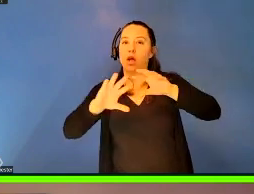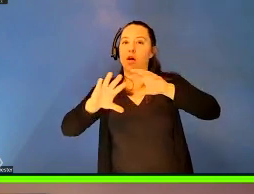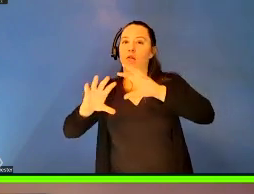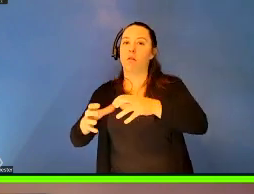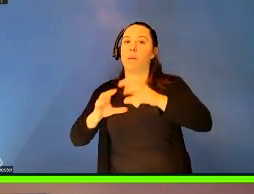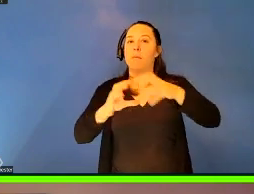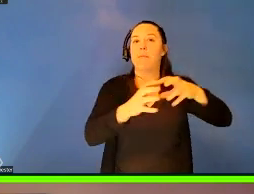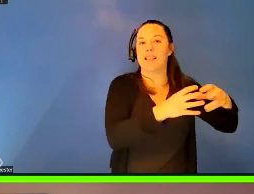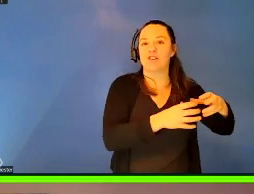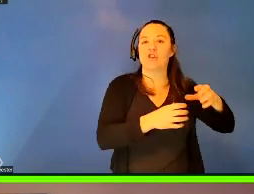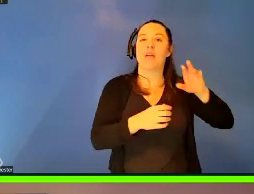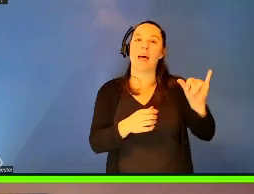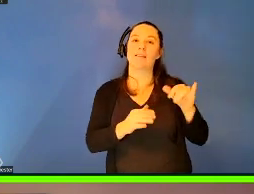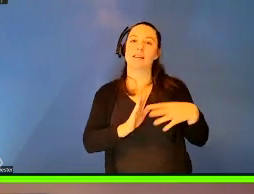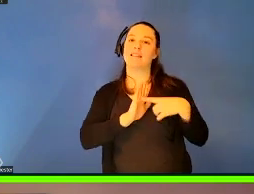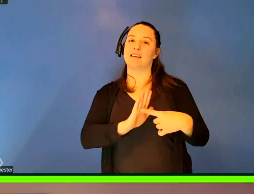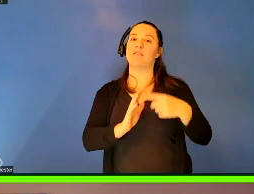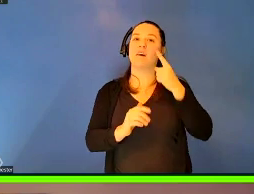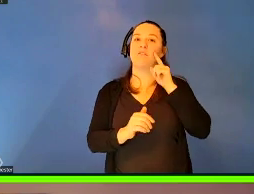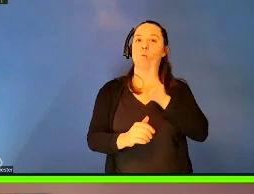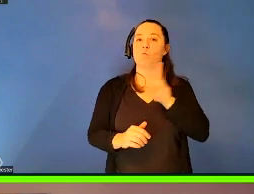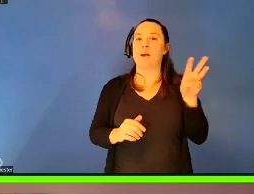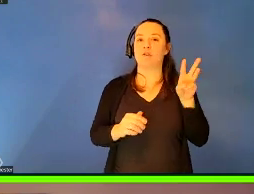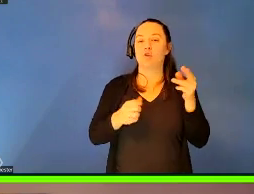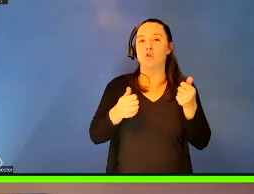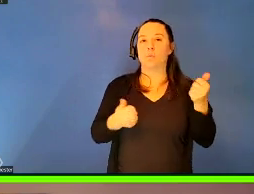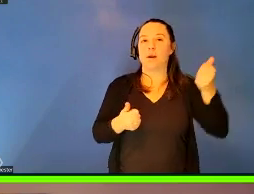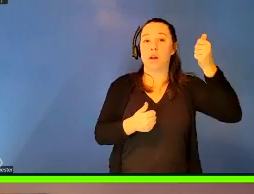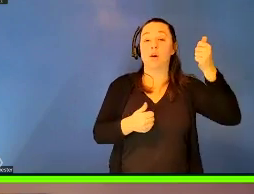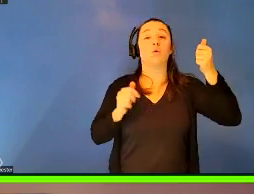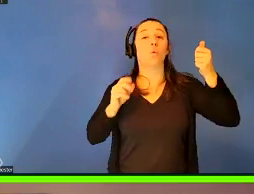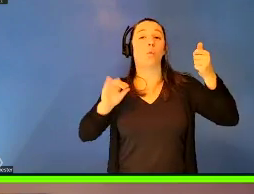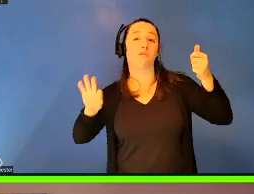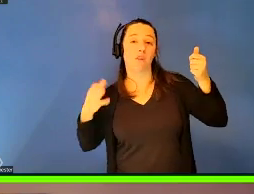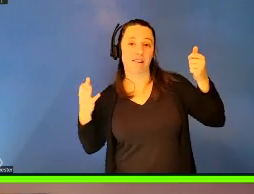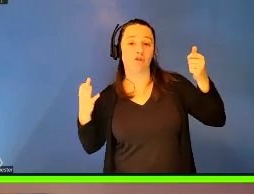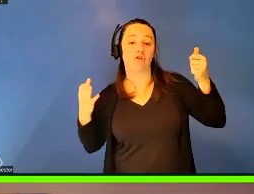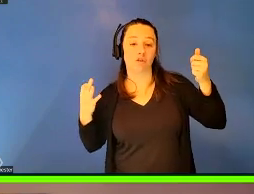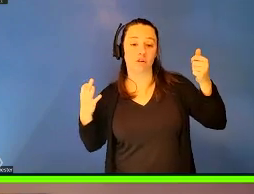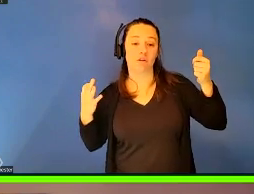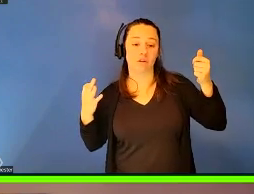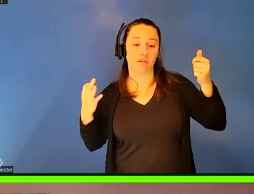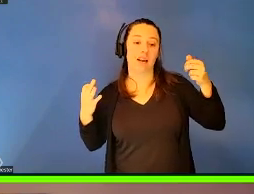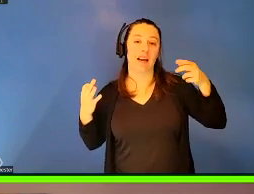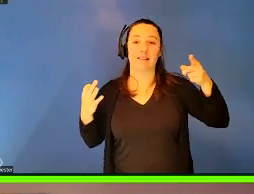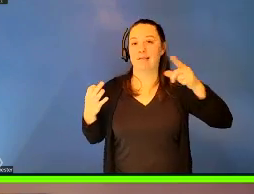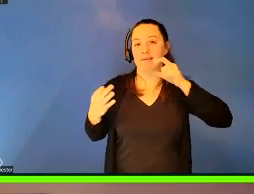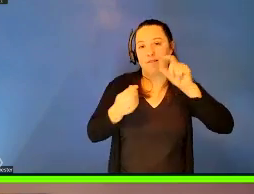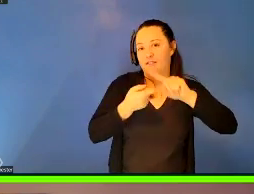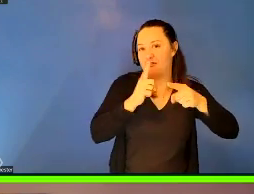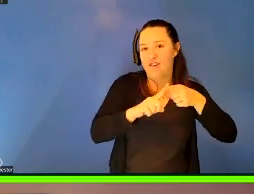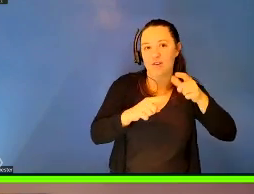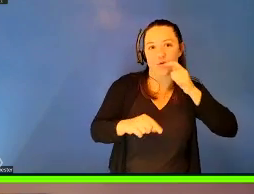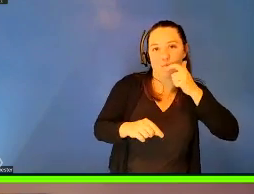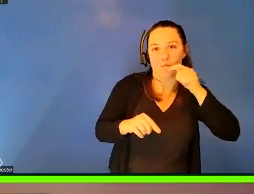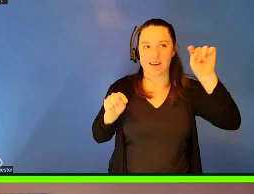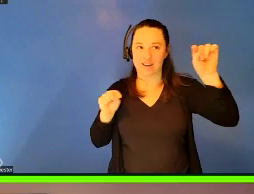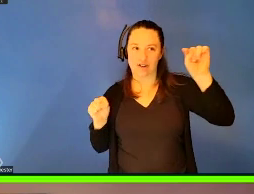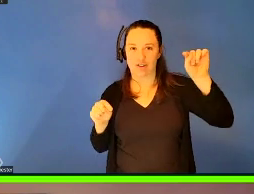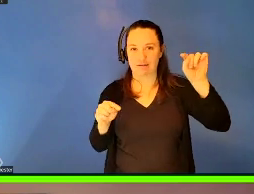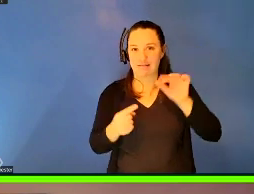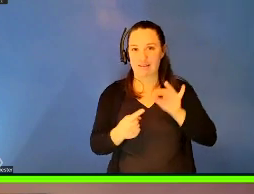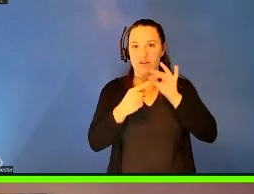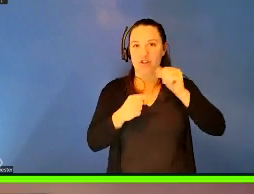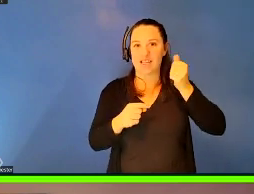Western superiority. So, the French, for instance, who are, you know, no friends of the British, especially in the mid-19th century, are